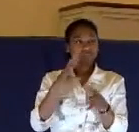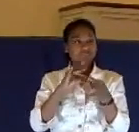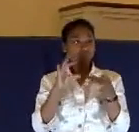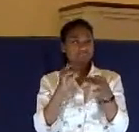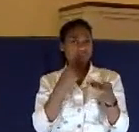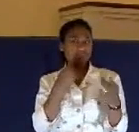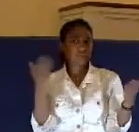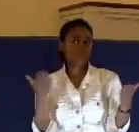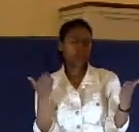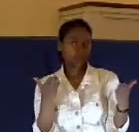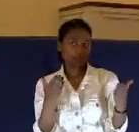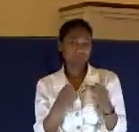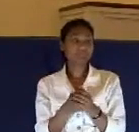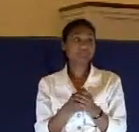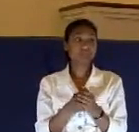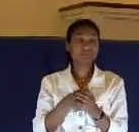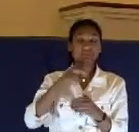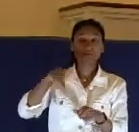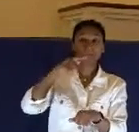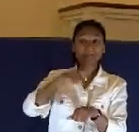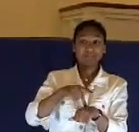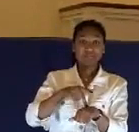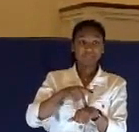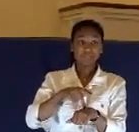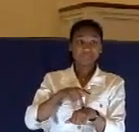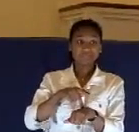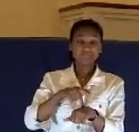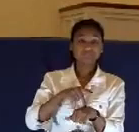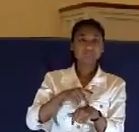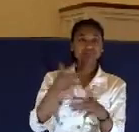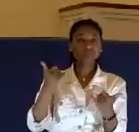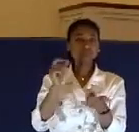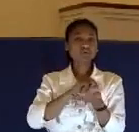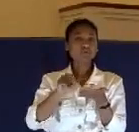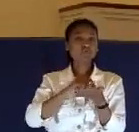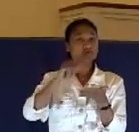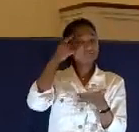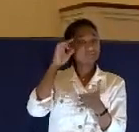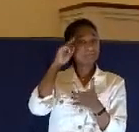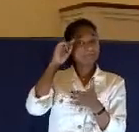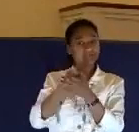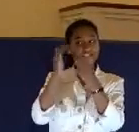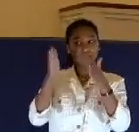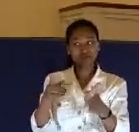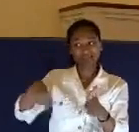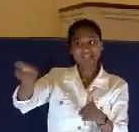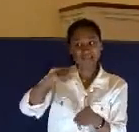this. Again, remember, Peter now is writing to believers who are suffering injustice.